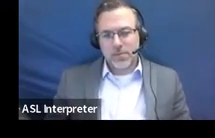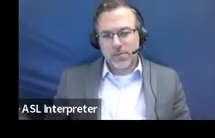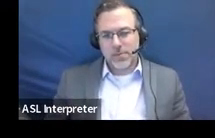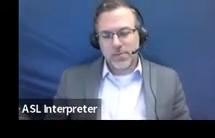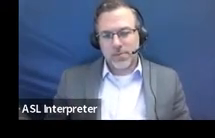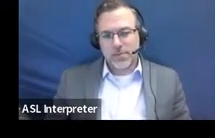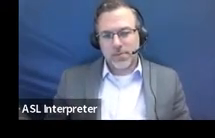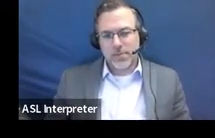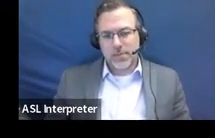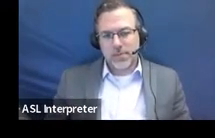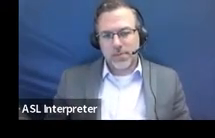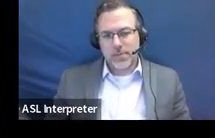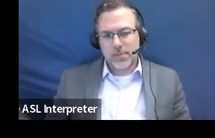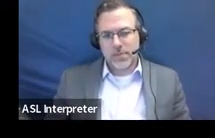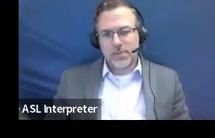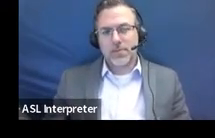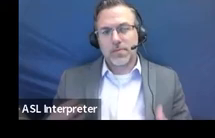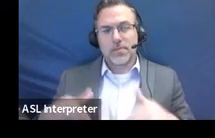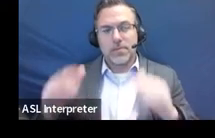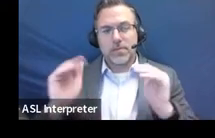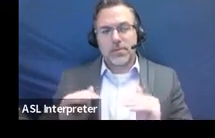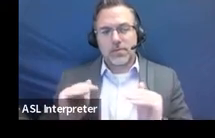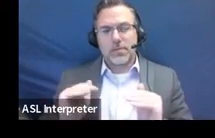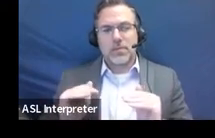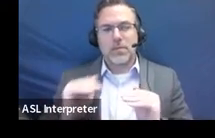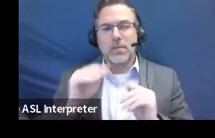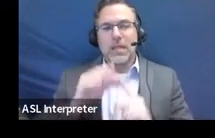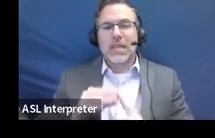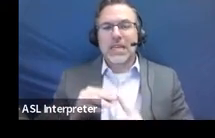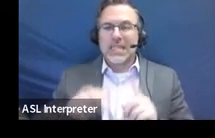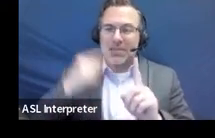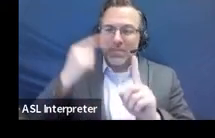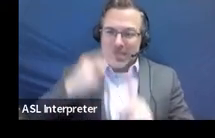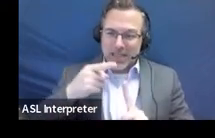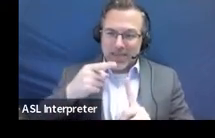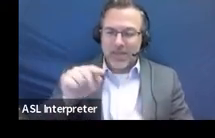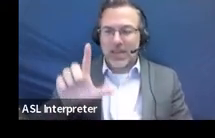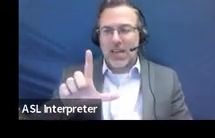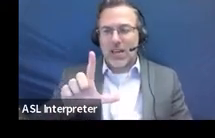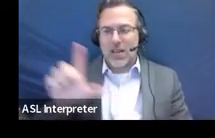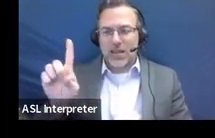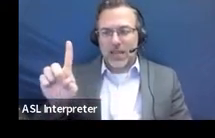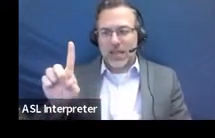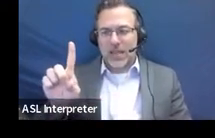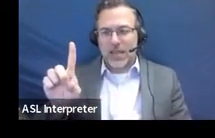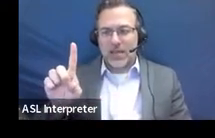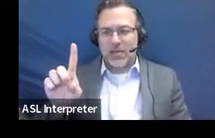Now we're moving on to our specific learning disability eligibility form.